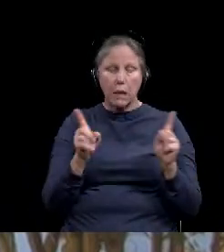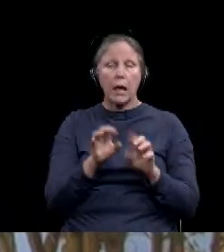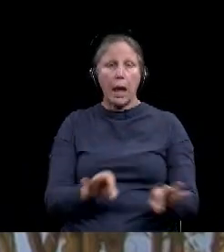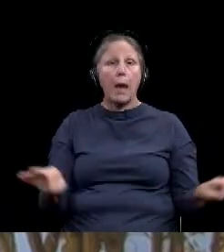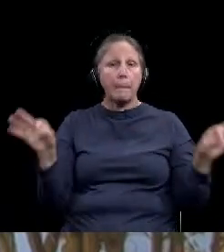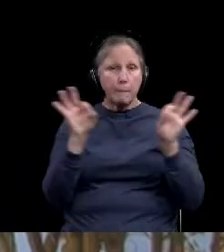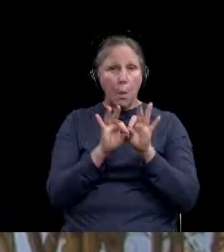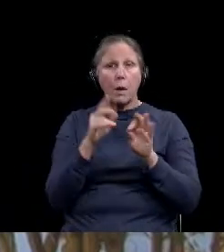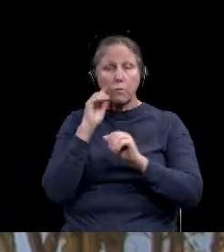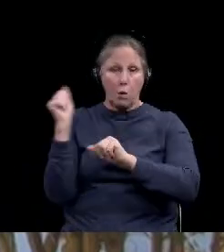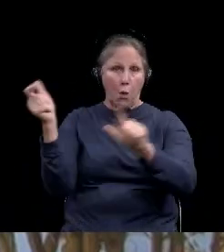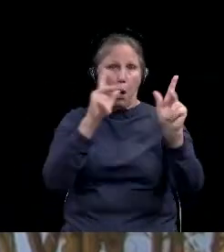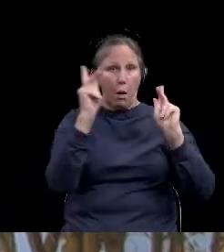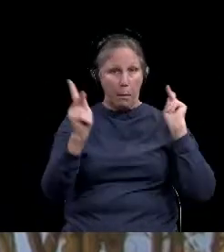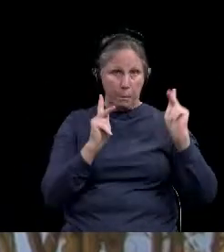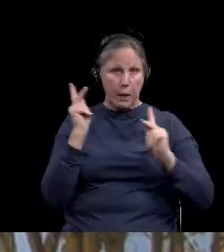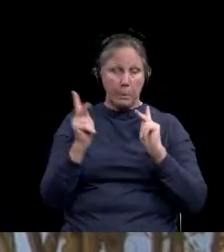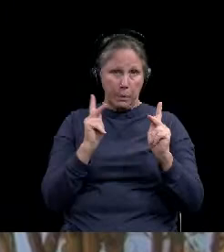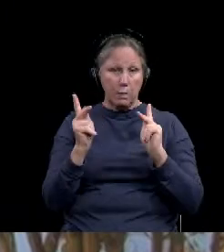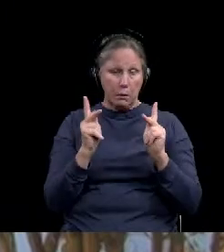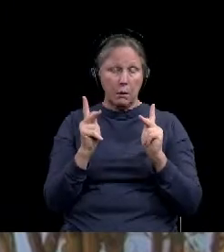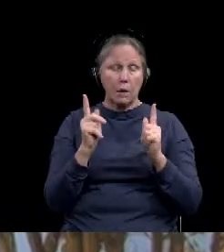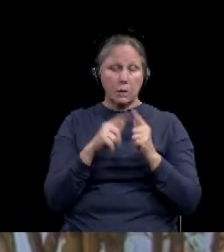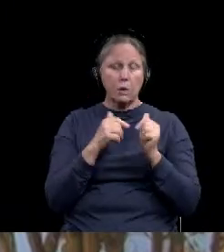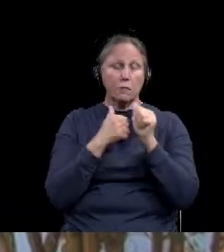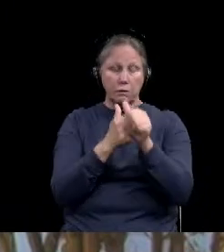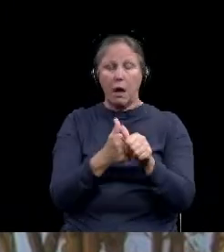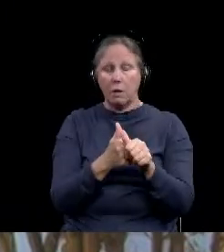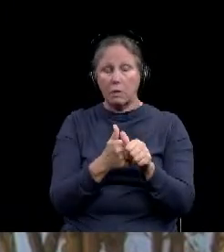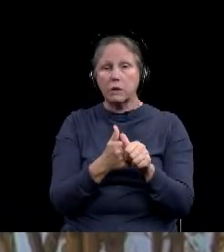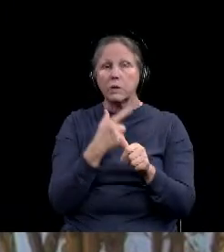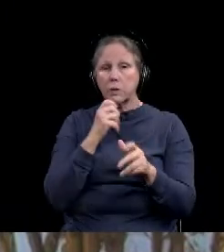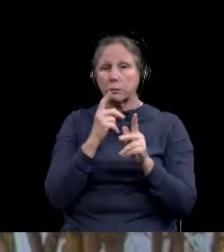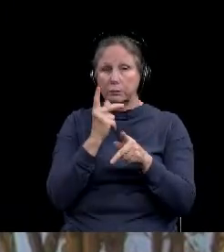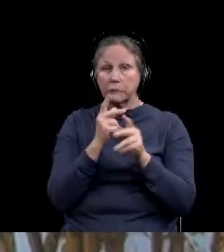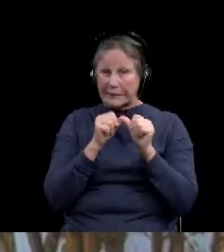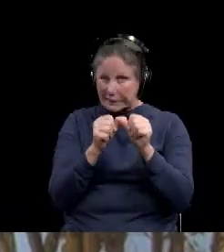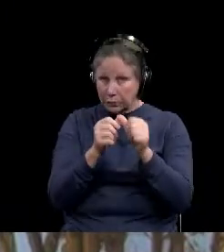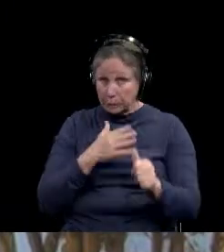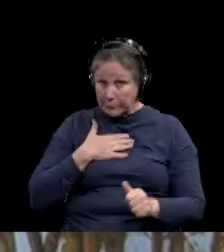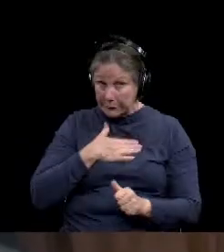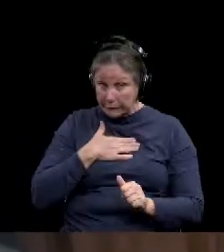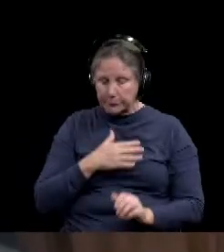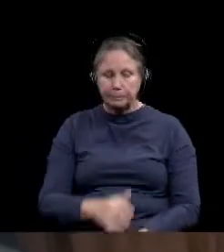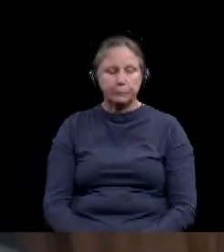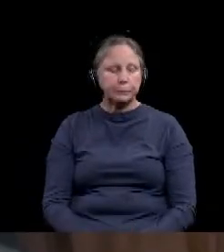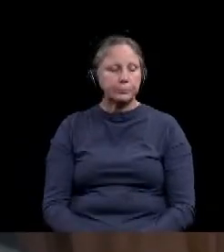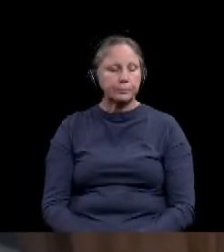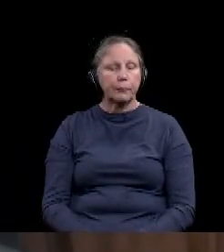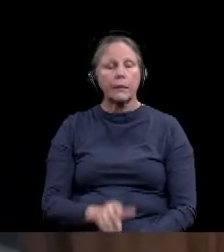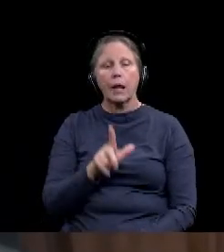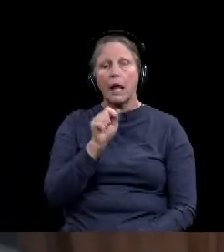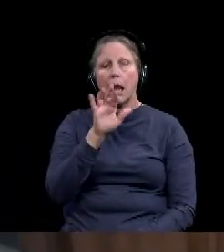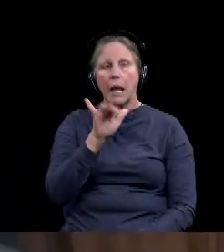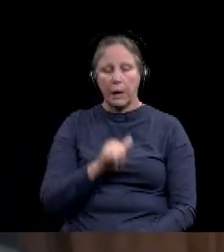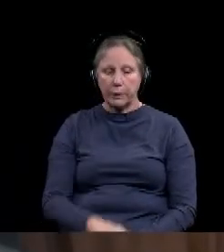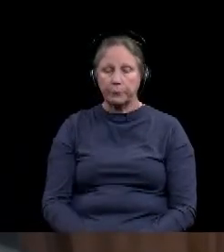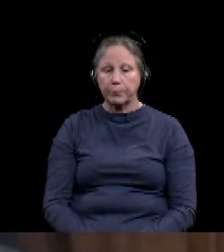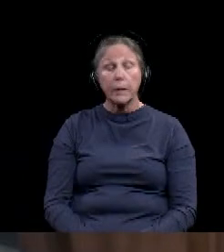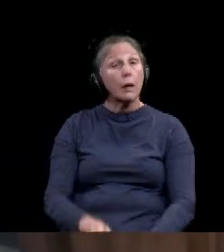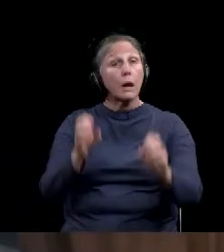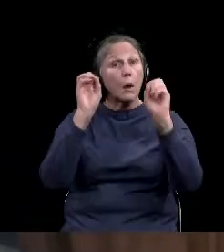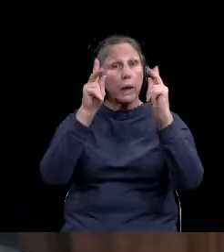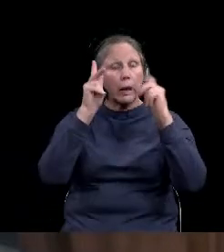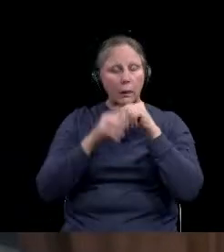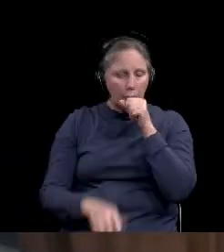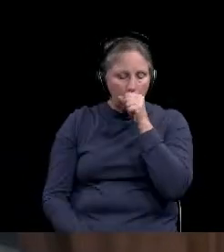overall health of our community that we continue to do that, that I just ask you to keep, keep it up. Okay. Are there plans for more in